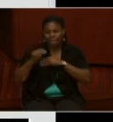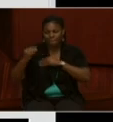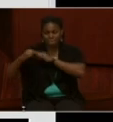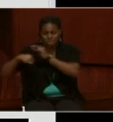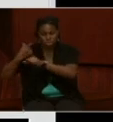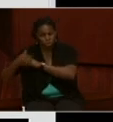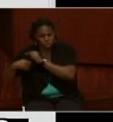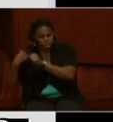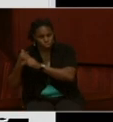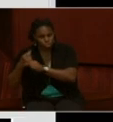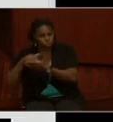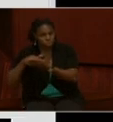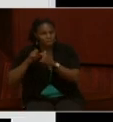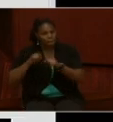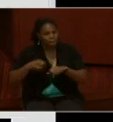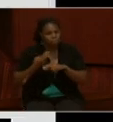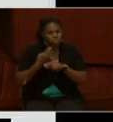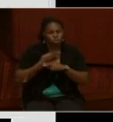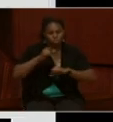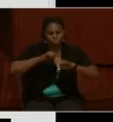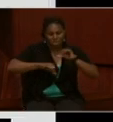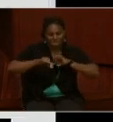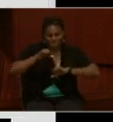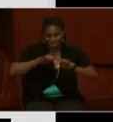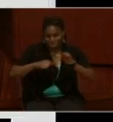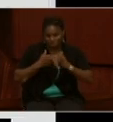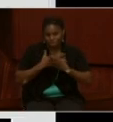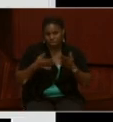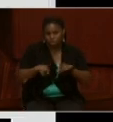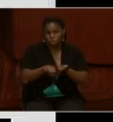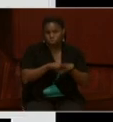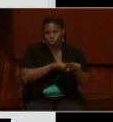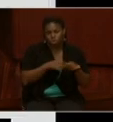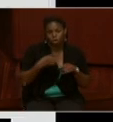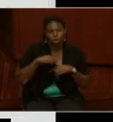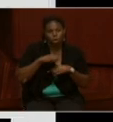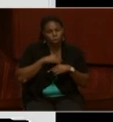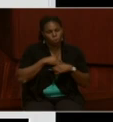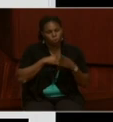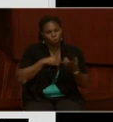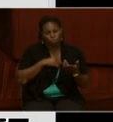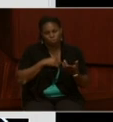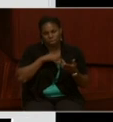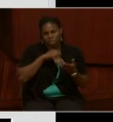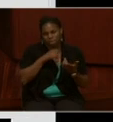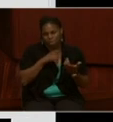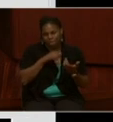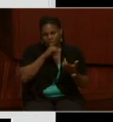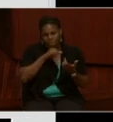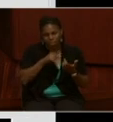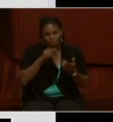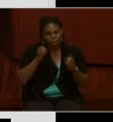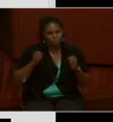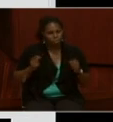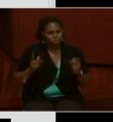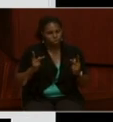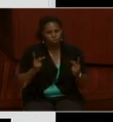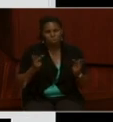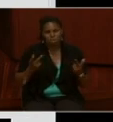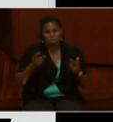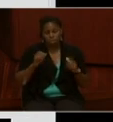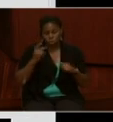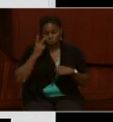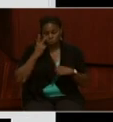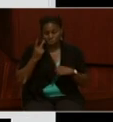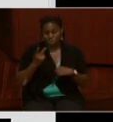be used for current scientific study as well. So we left at the opportunity. And as you can see,